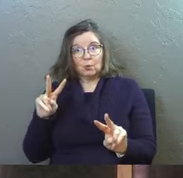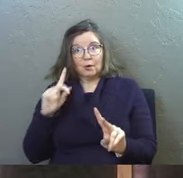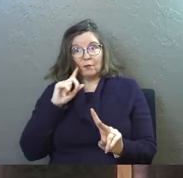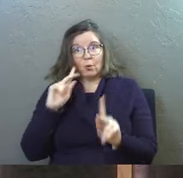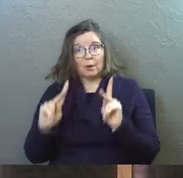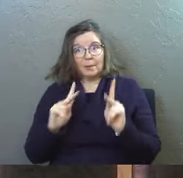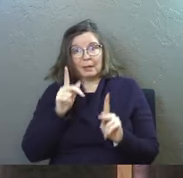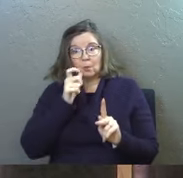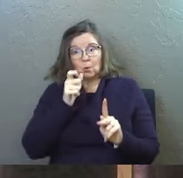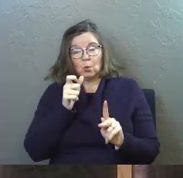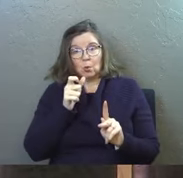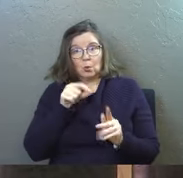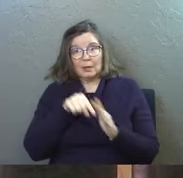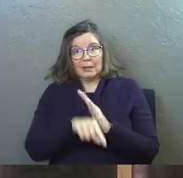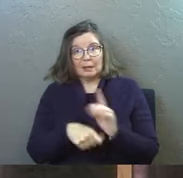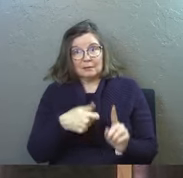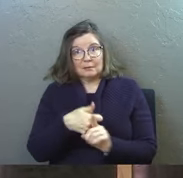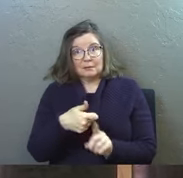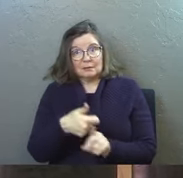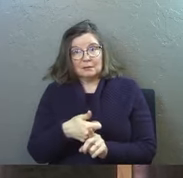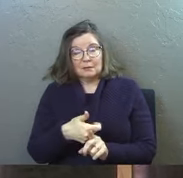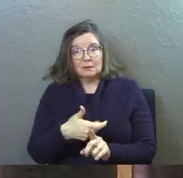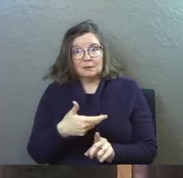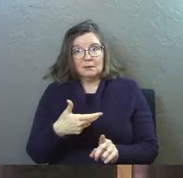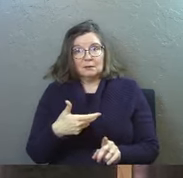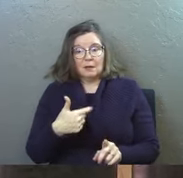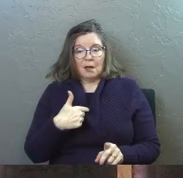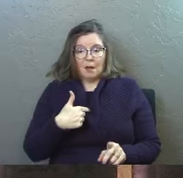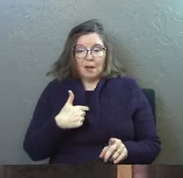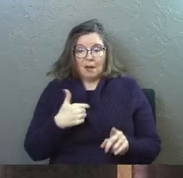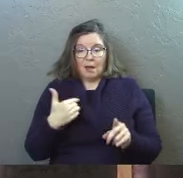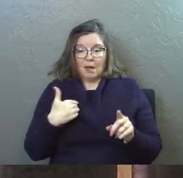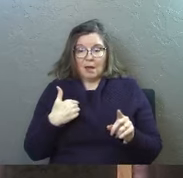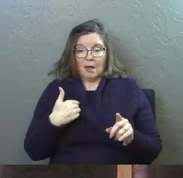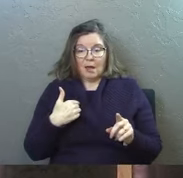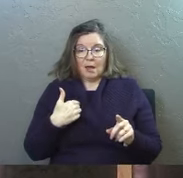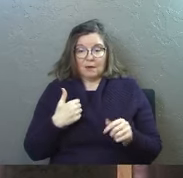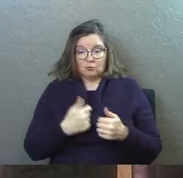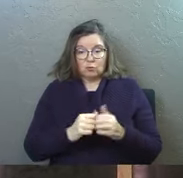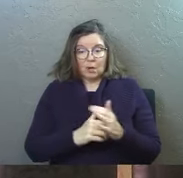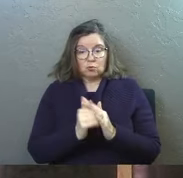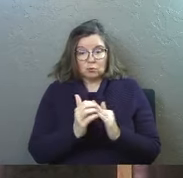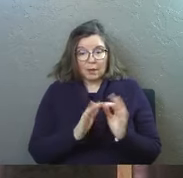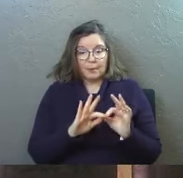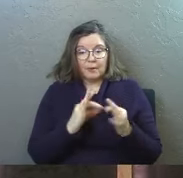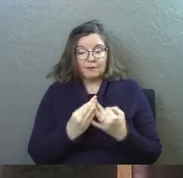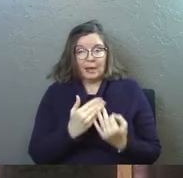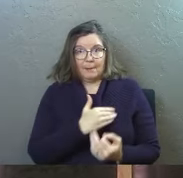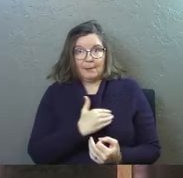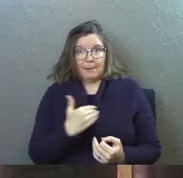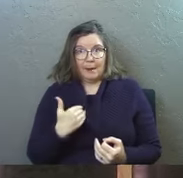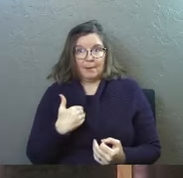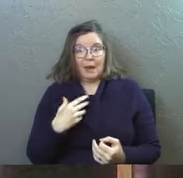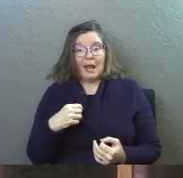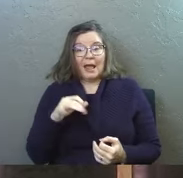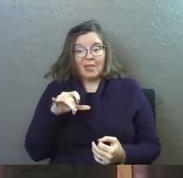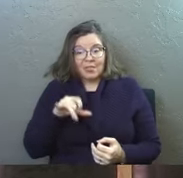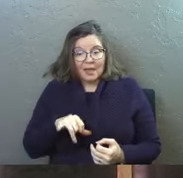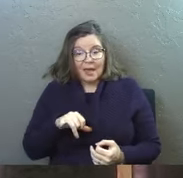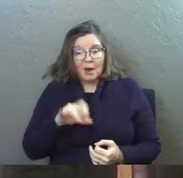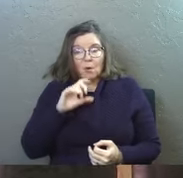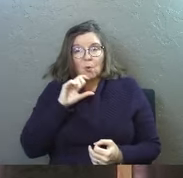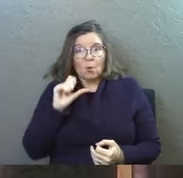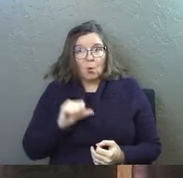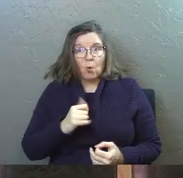for people who took their own life. I have sought to comfort family members and that